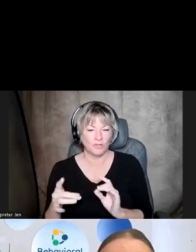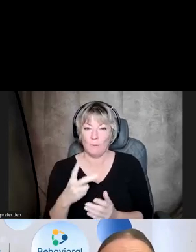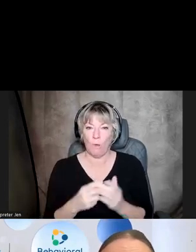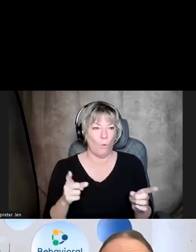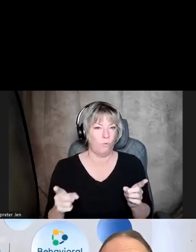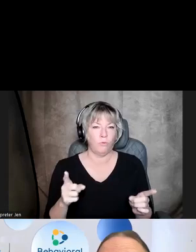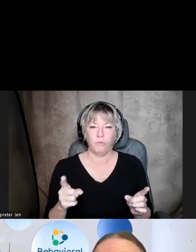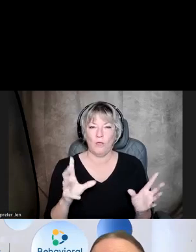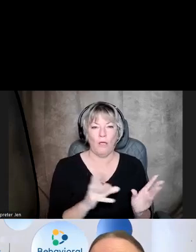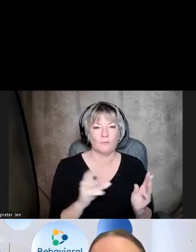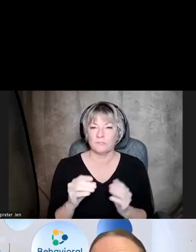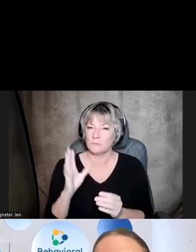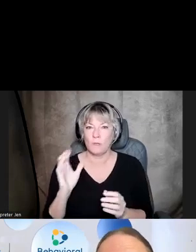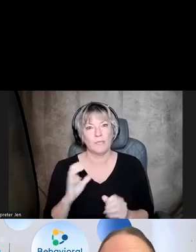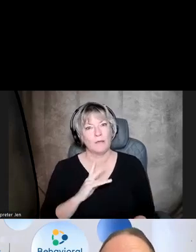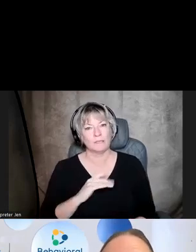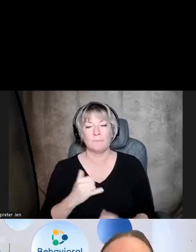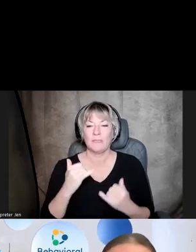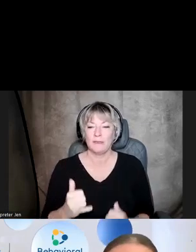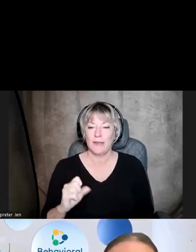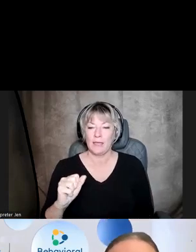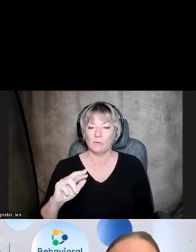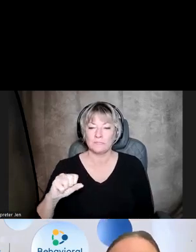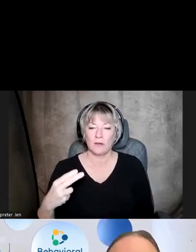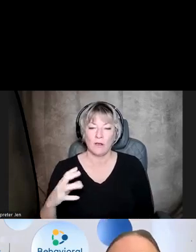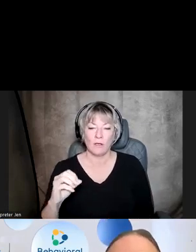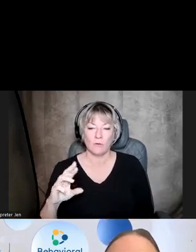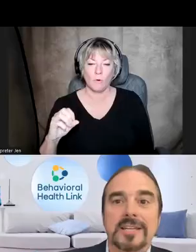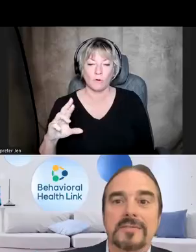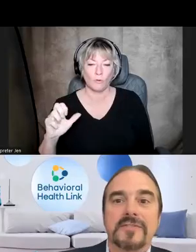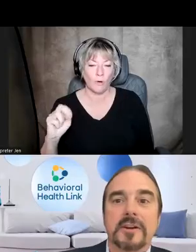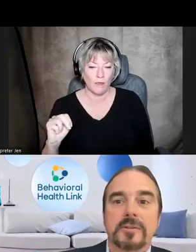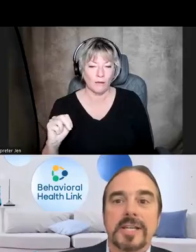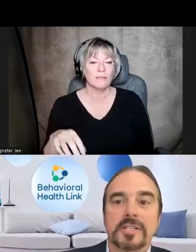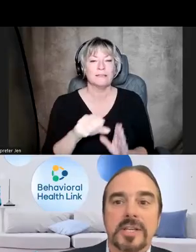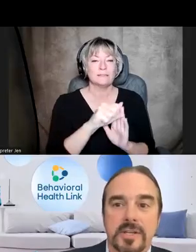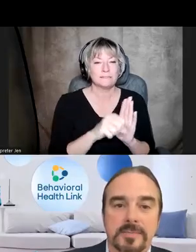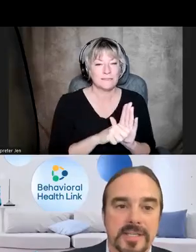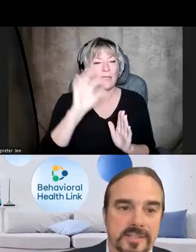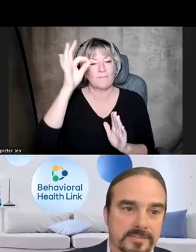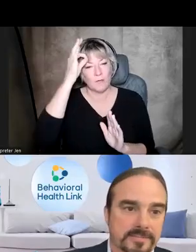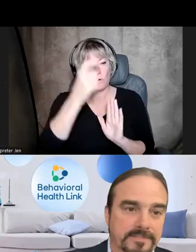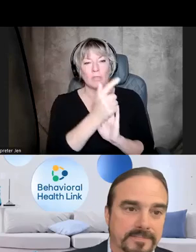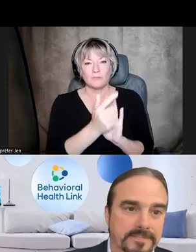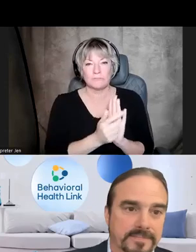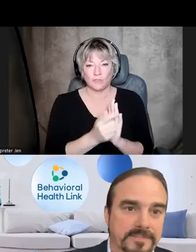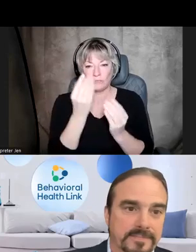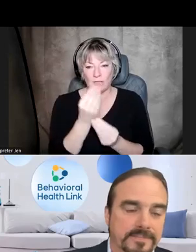tremendous events. But now it's time to hear from our friend Sarah Corcoran who's going to give us some state and federal legislation updates.